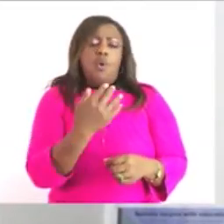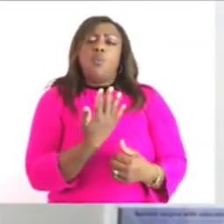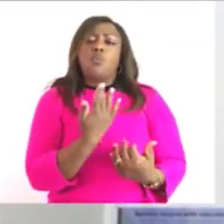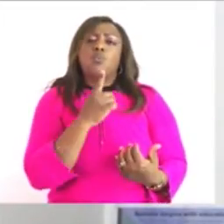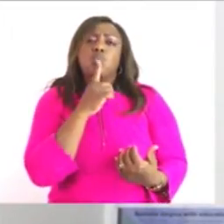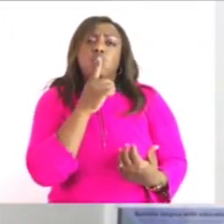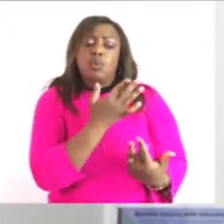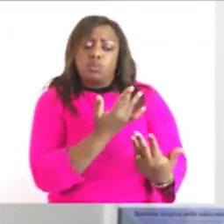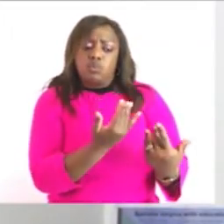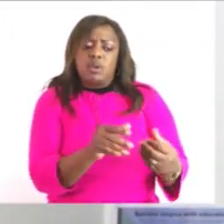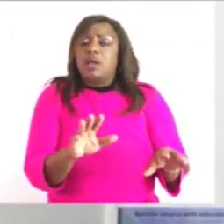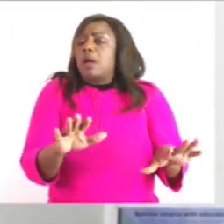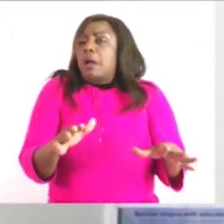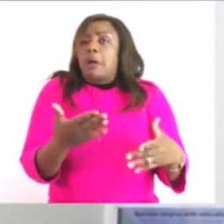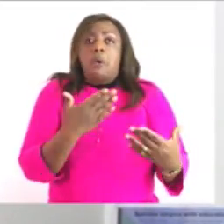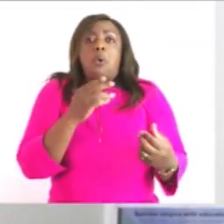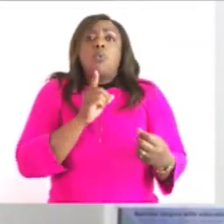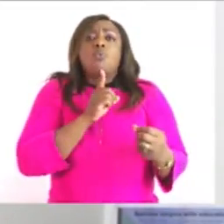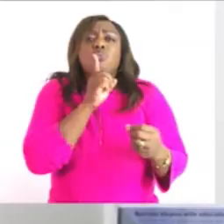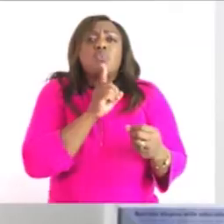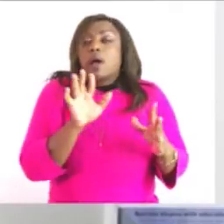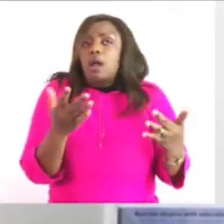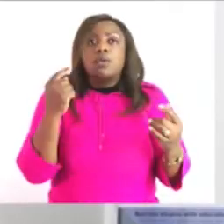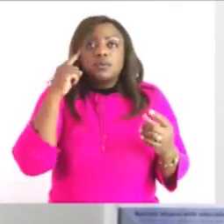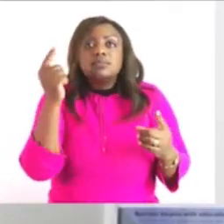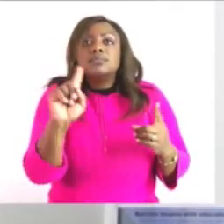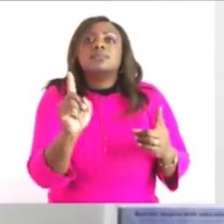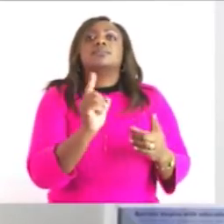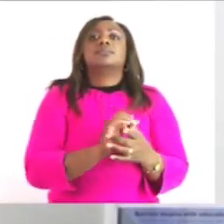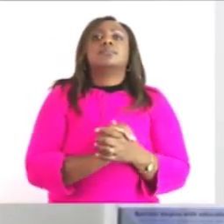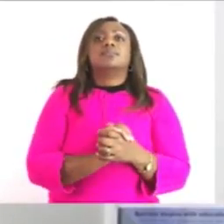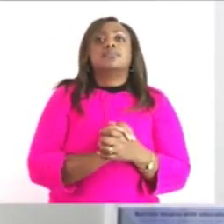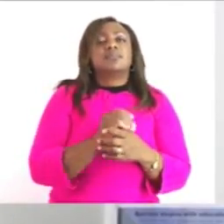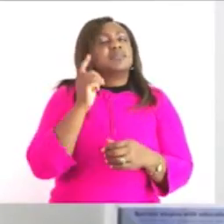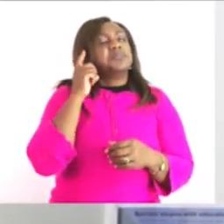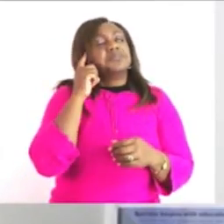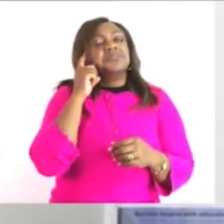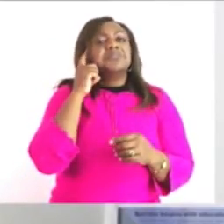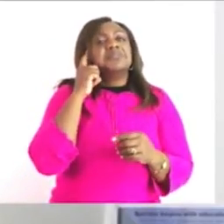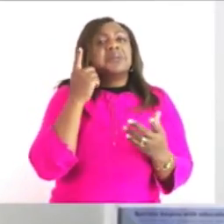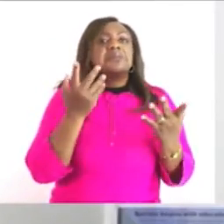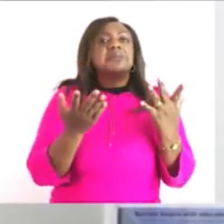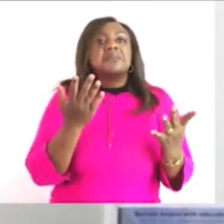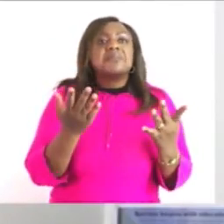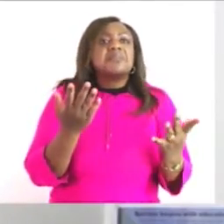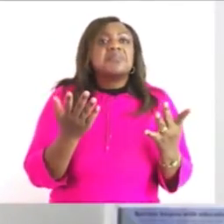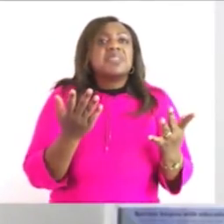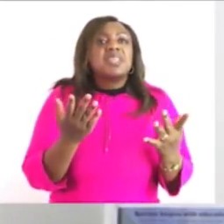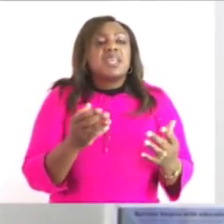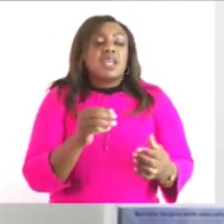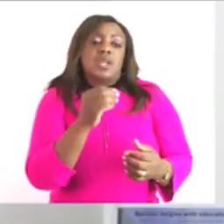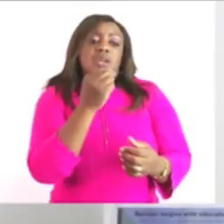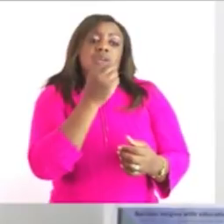of boiling water what could be the temperature of boiling water maybe can we